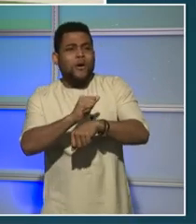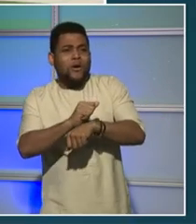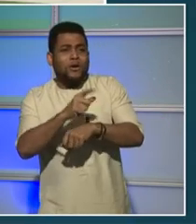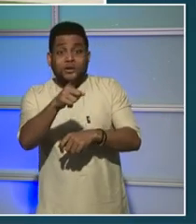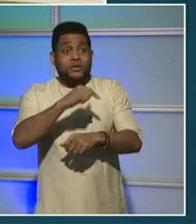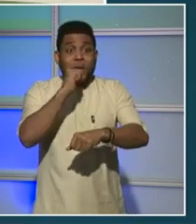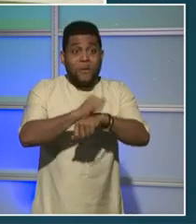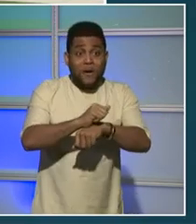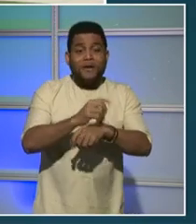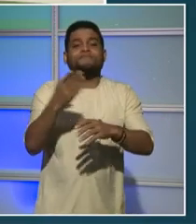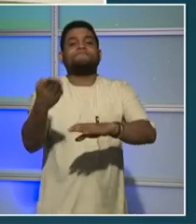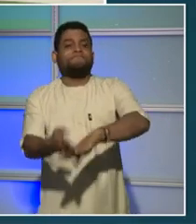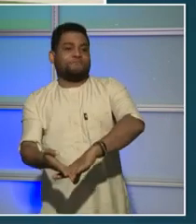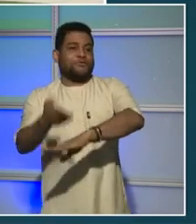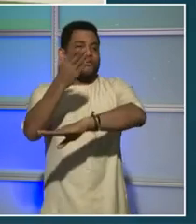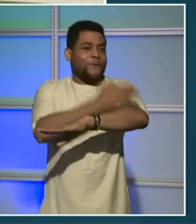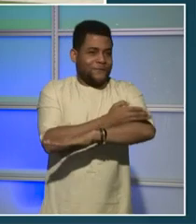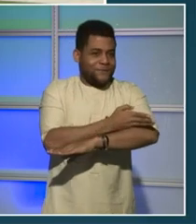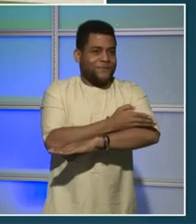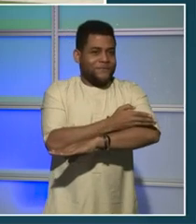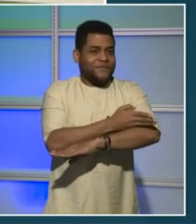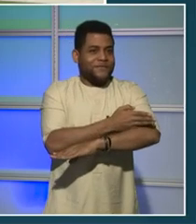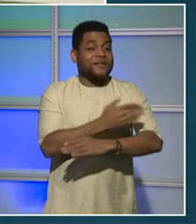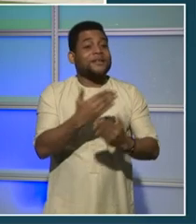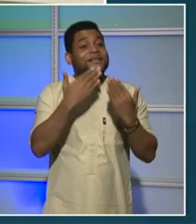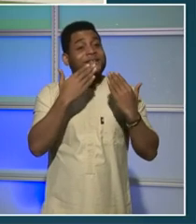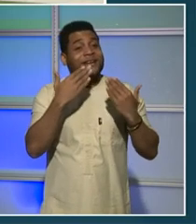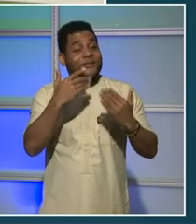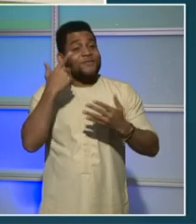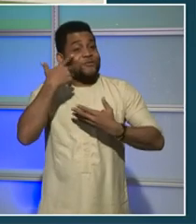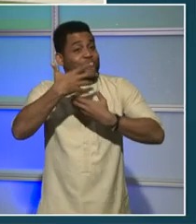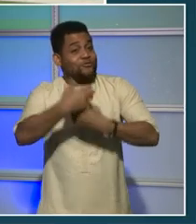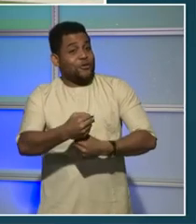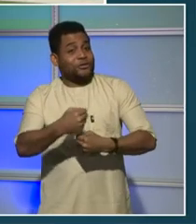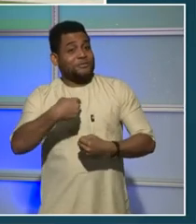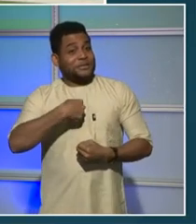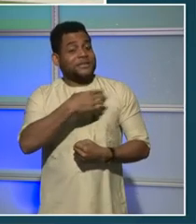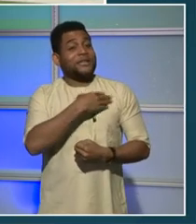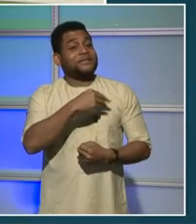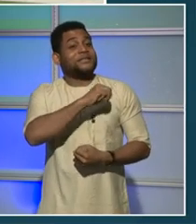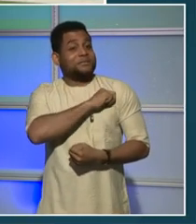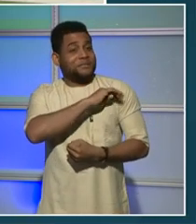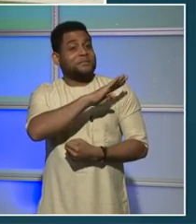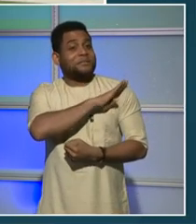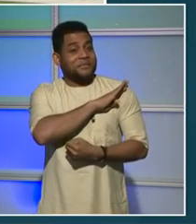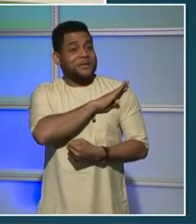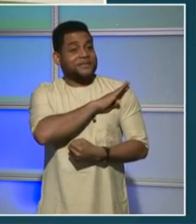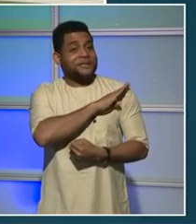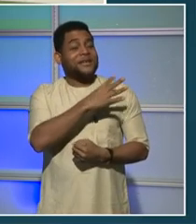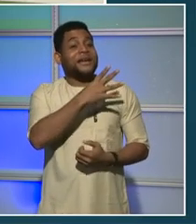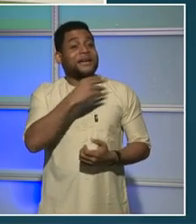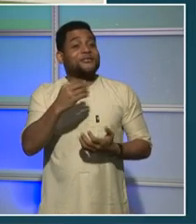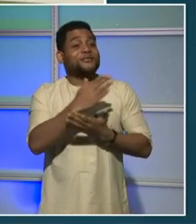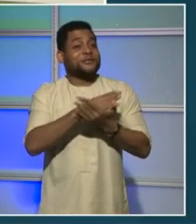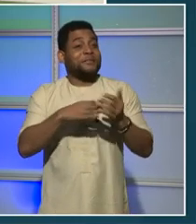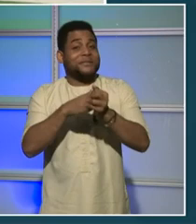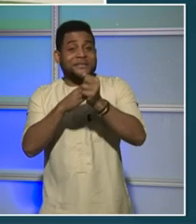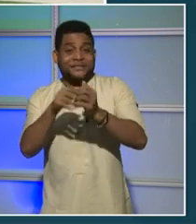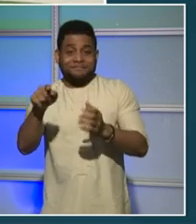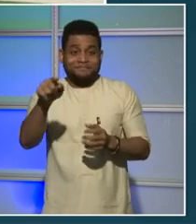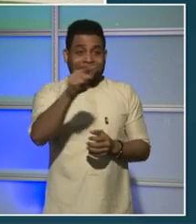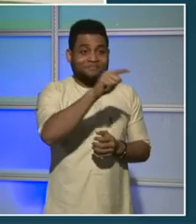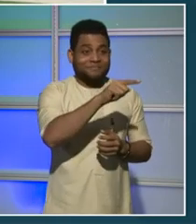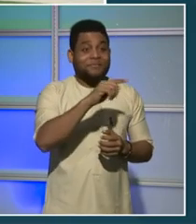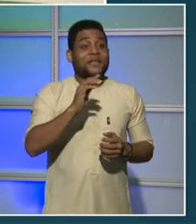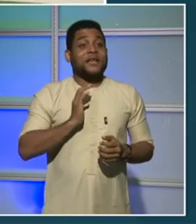Thank you for trusting Mayor Bowser and myself and other leaders to make our city safer, and for investing your priceless